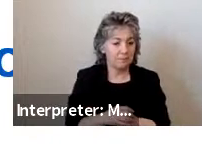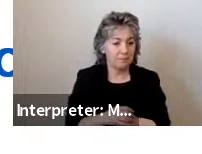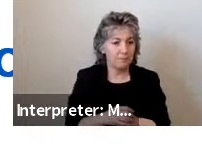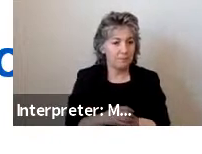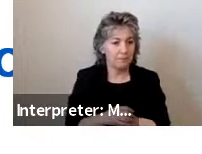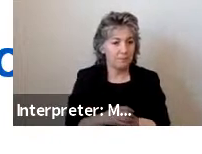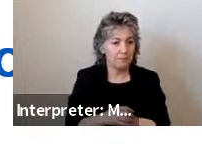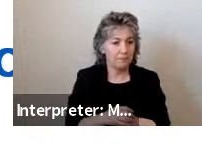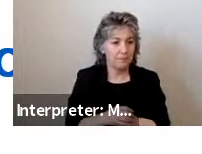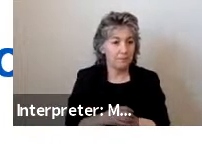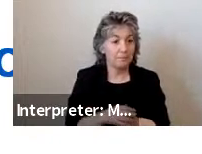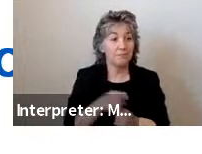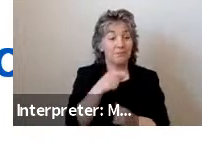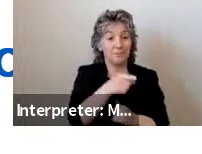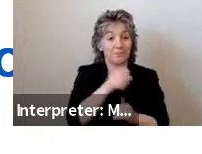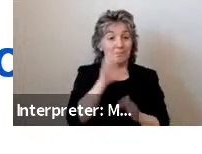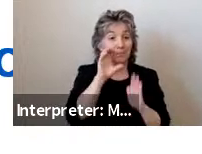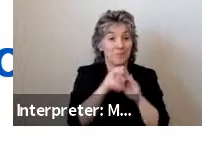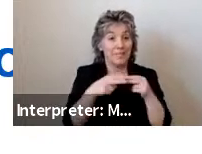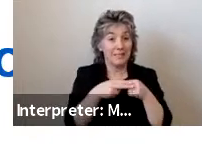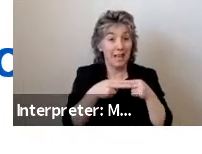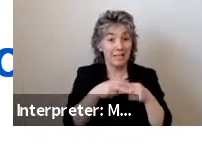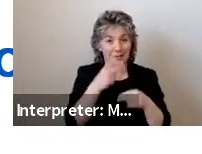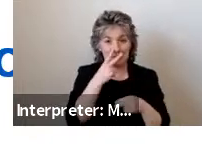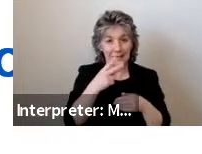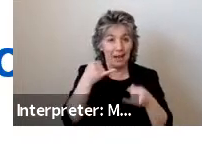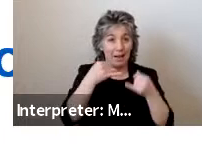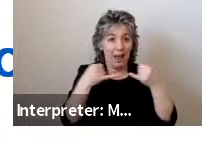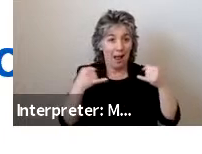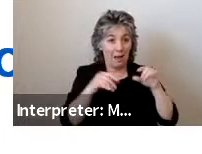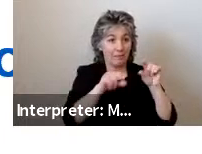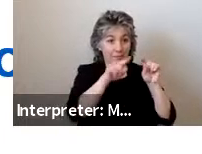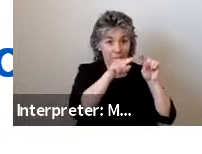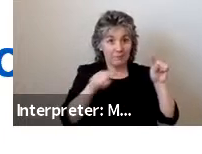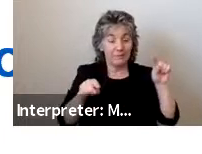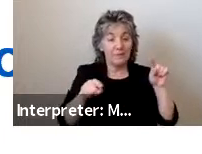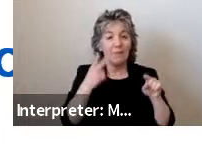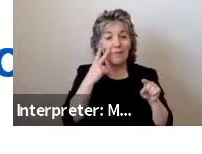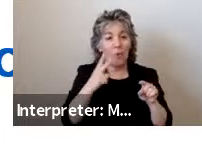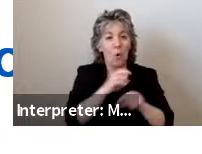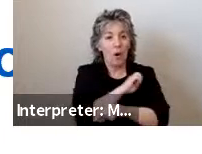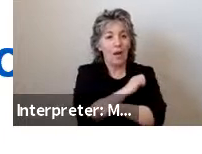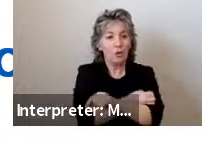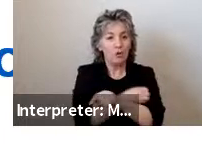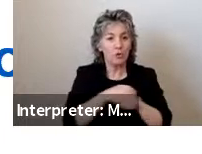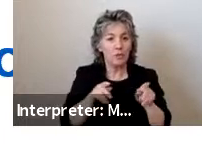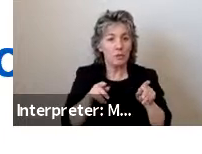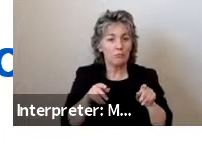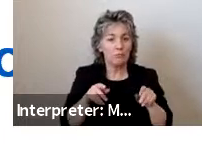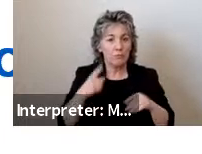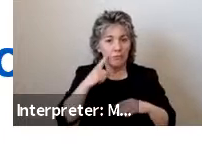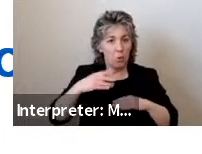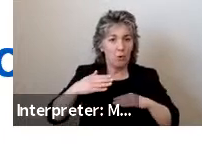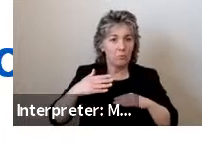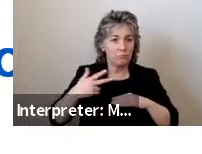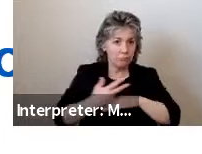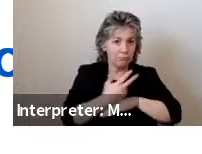The figure in this slide shows a line chart of mean perceived exertion for mean user groups for each of the ramp